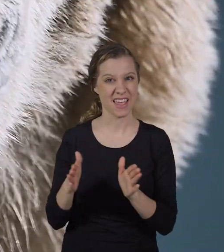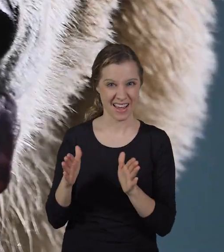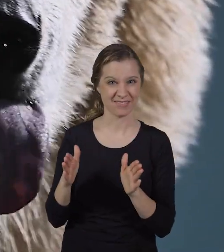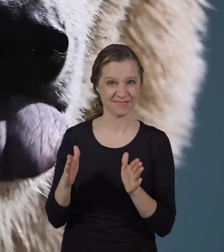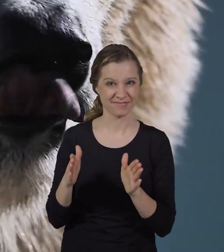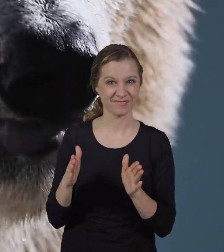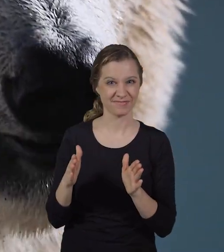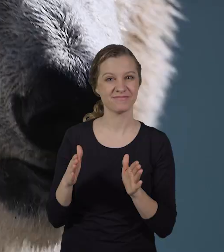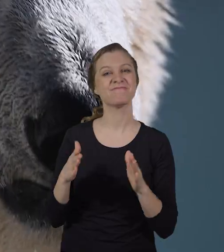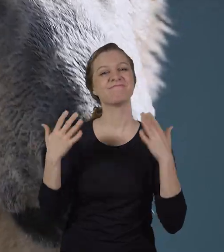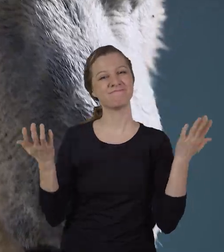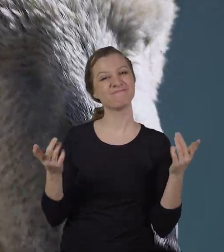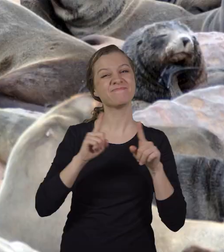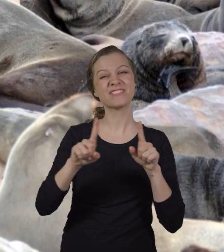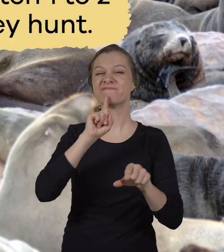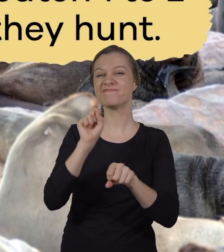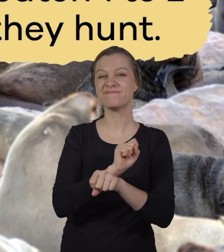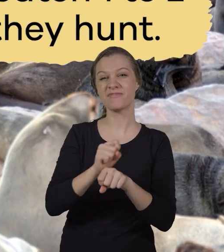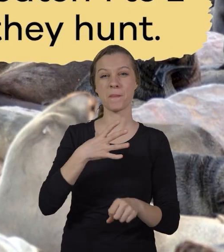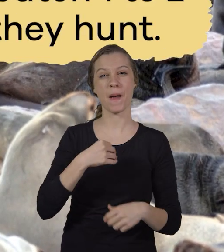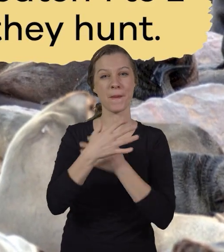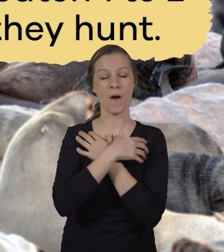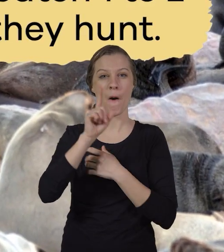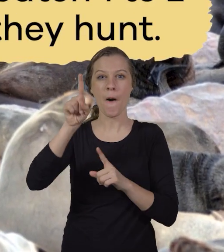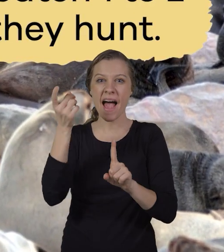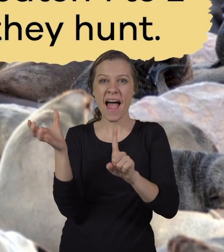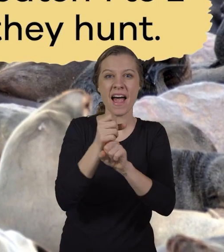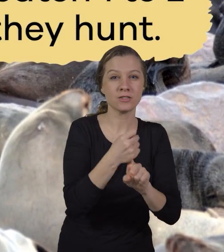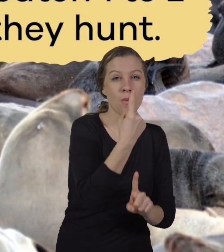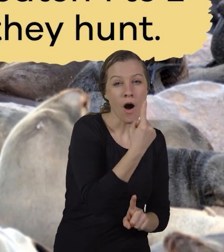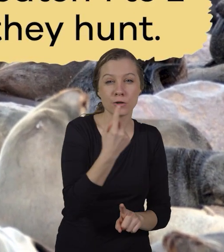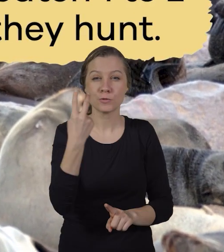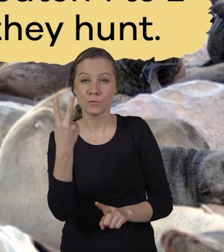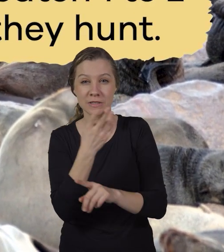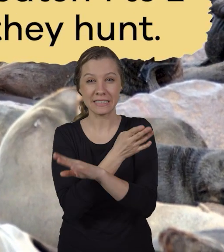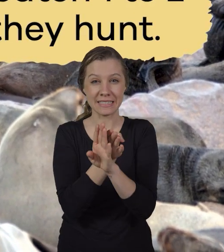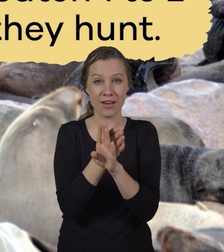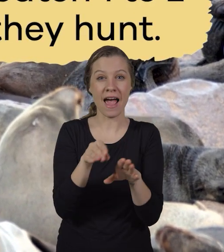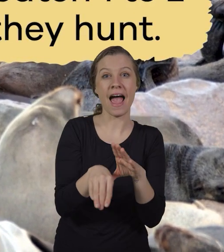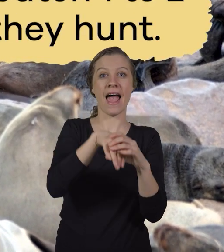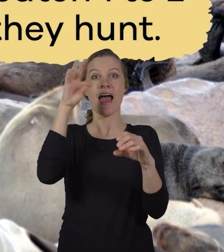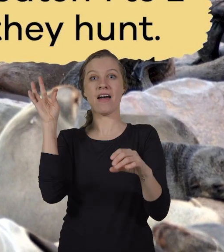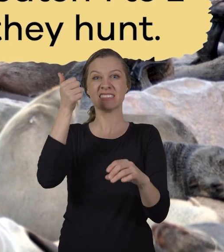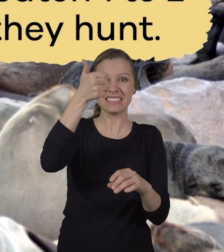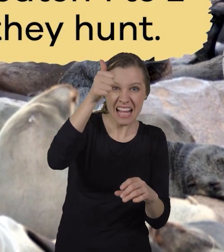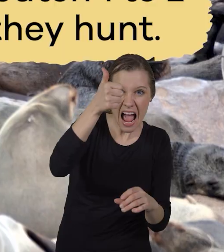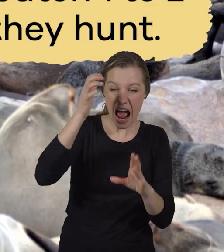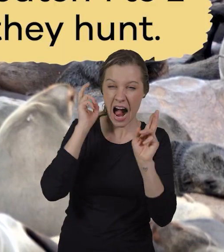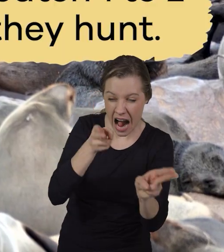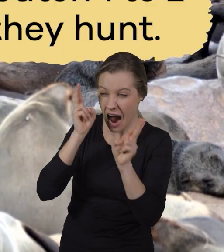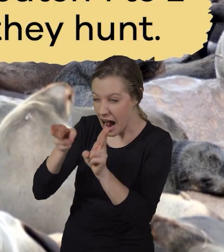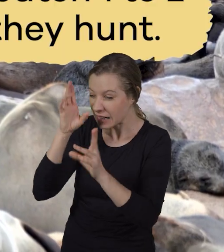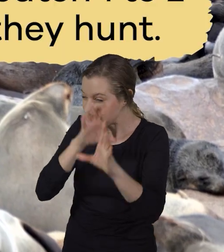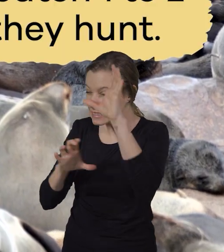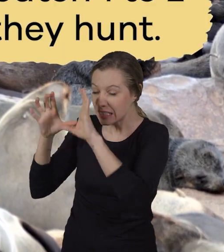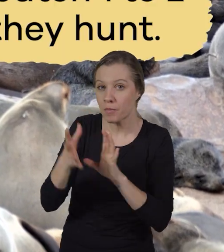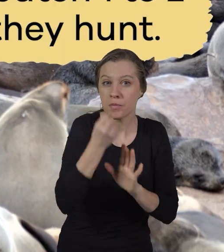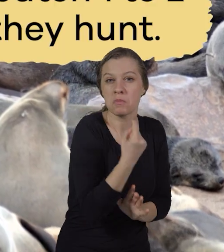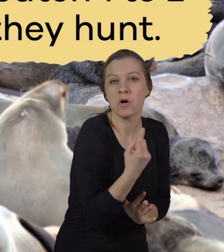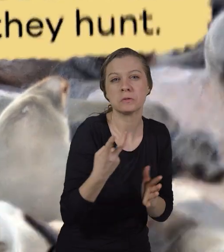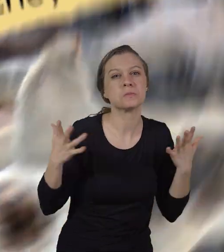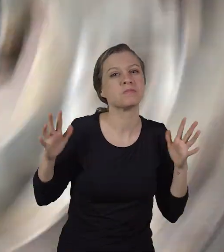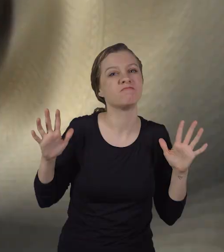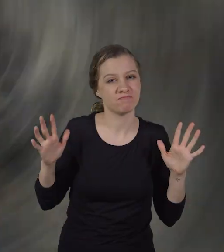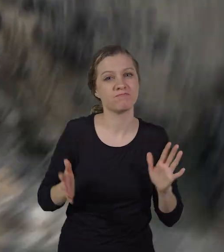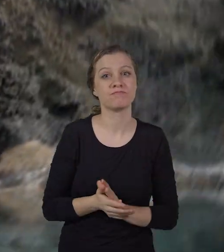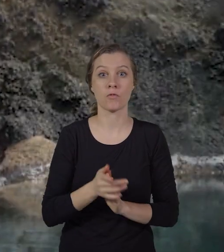seems like a foolproof plan, most polar bears only catch 1-2 seals out of every 10 they